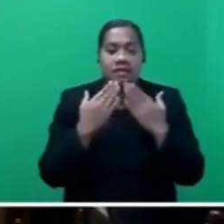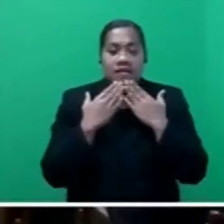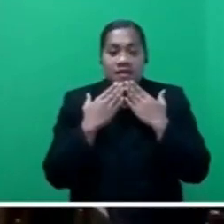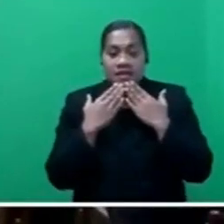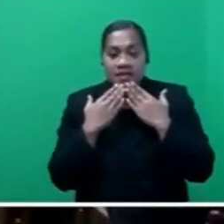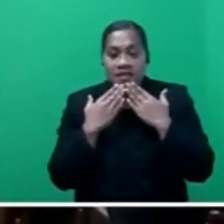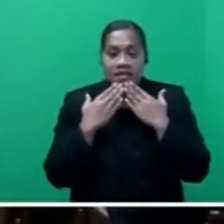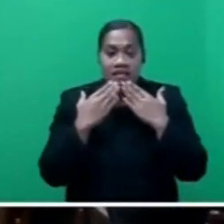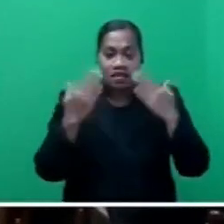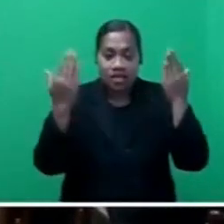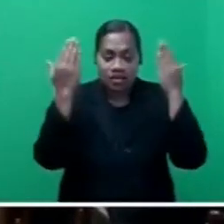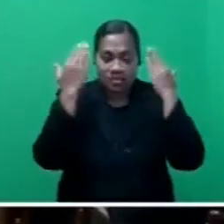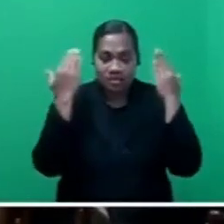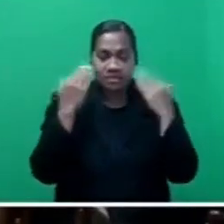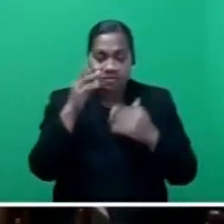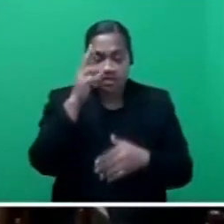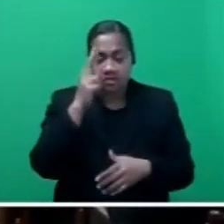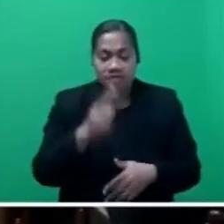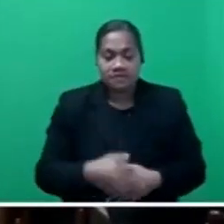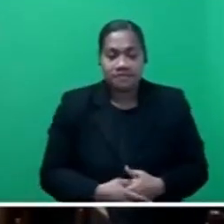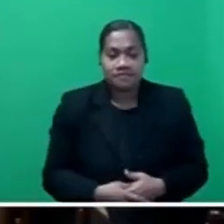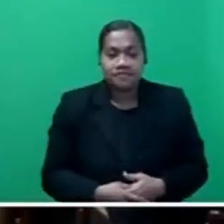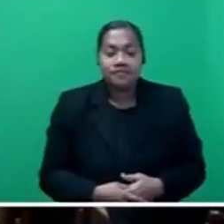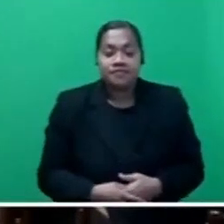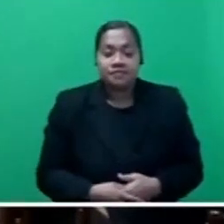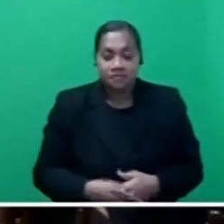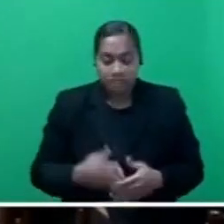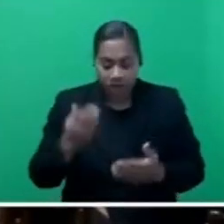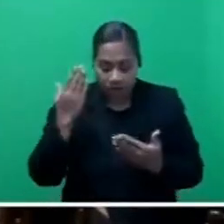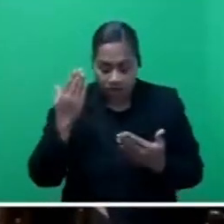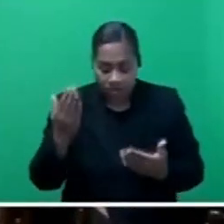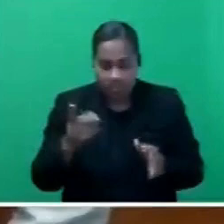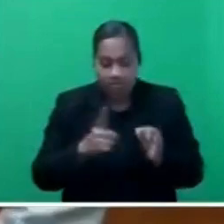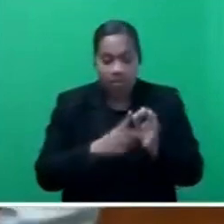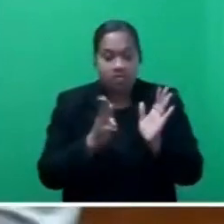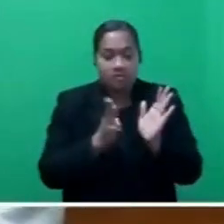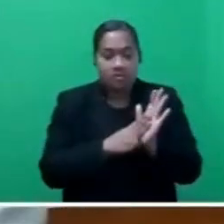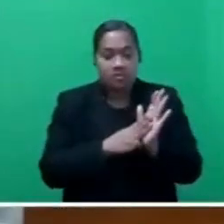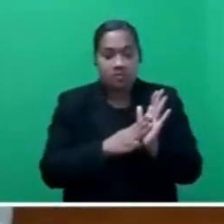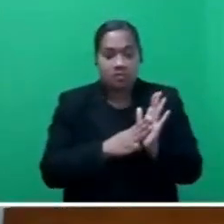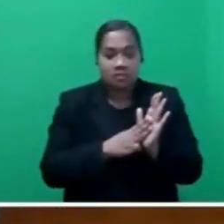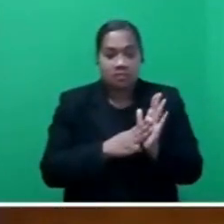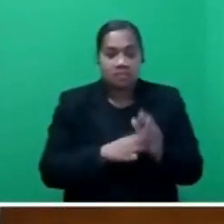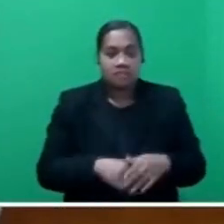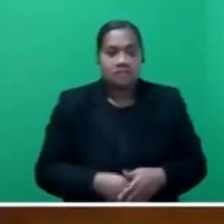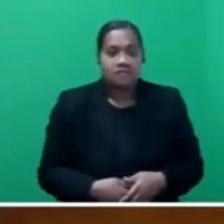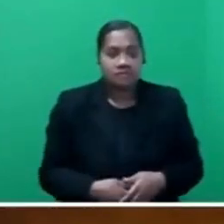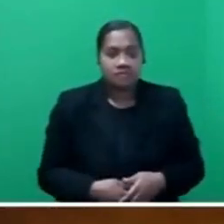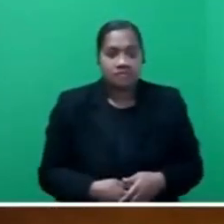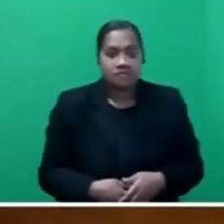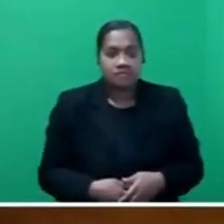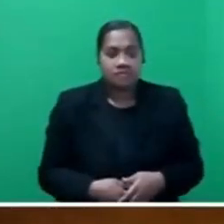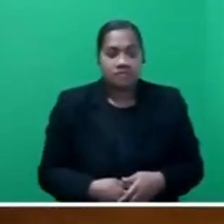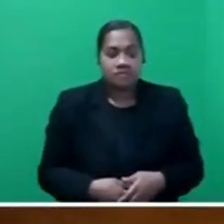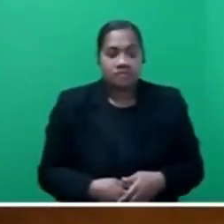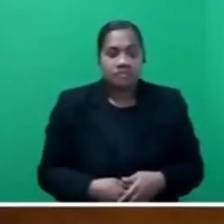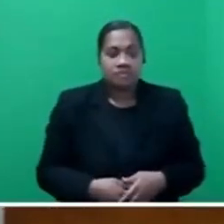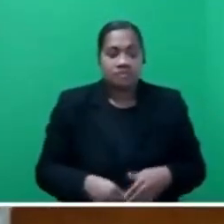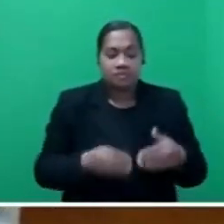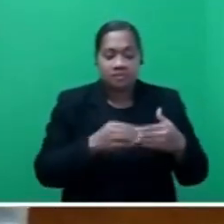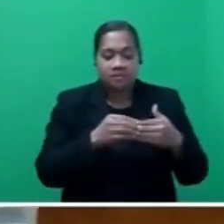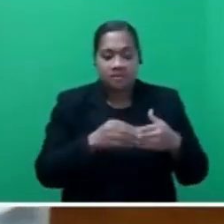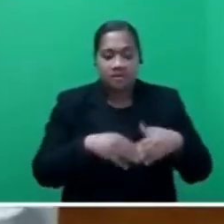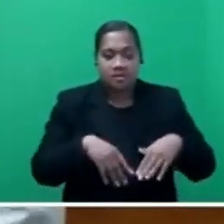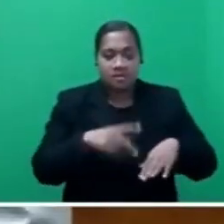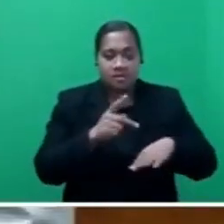Mr Speaker, Honourable Prime Minister, Honourable Cabinet Ministers, Honourable Leader of the Opposition and